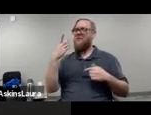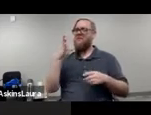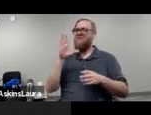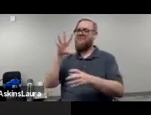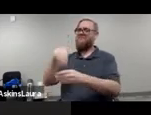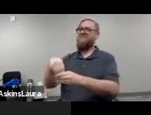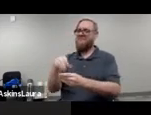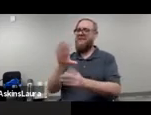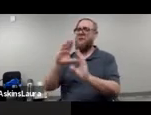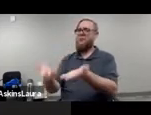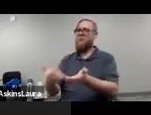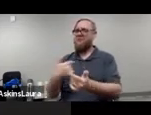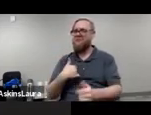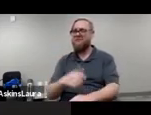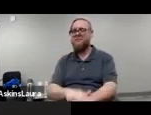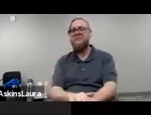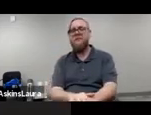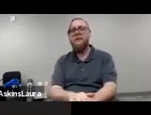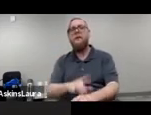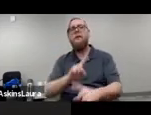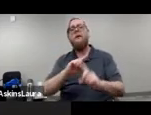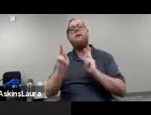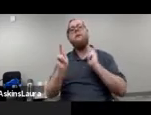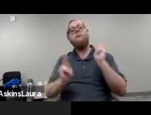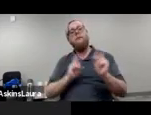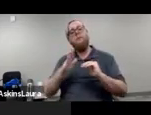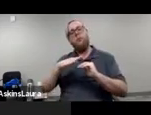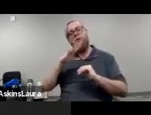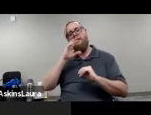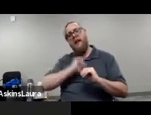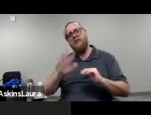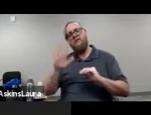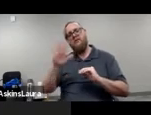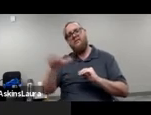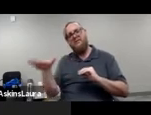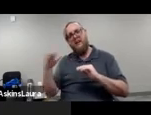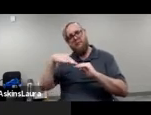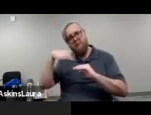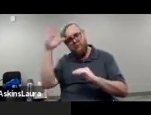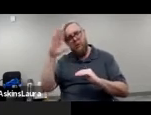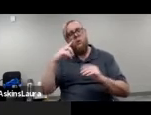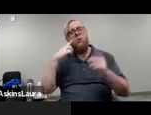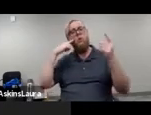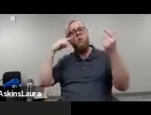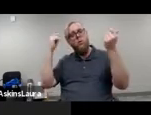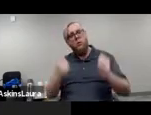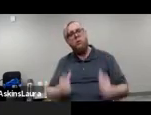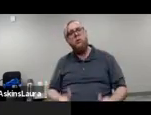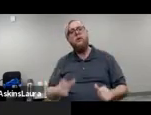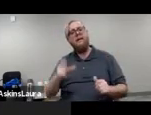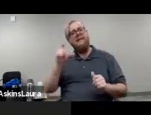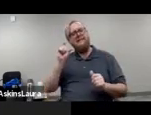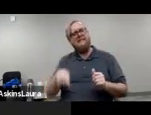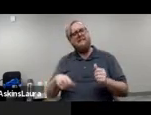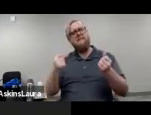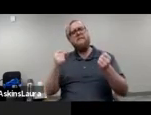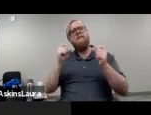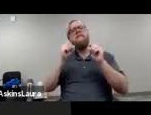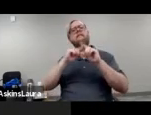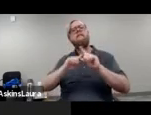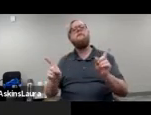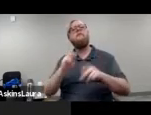And people 55 years and over who lose their vision need a variety of services,